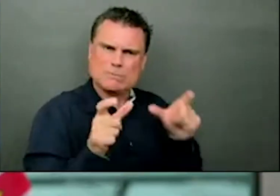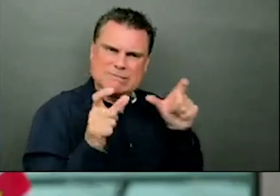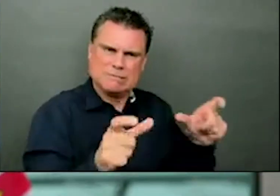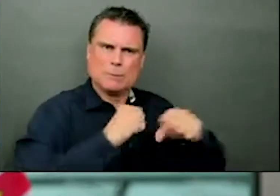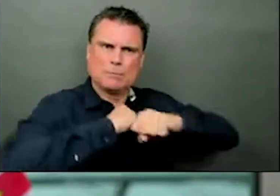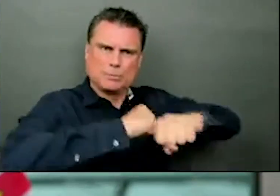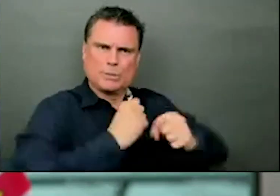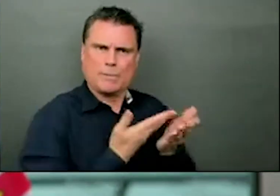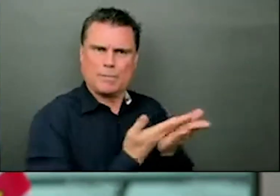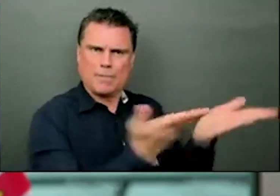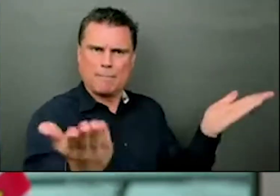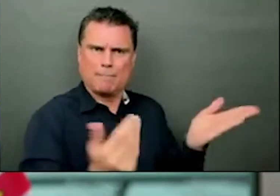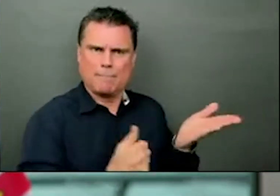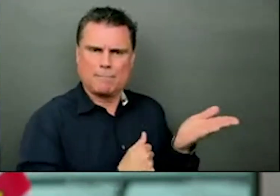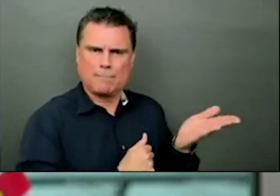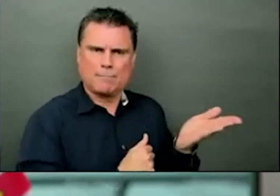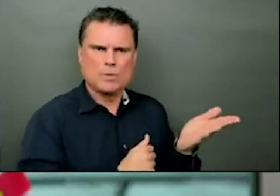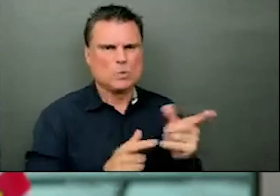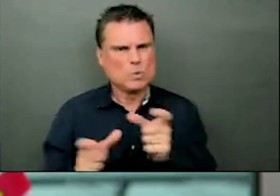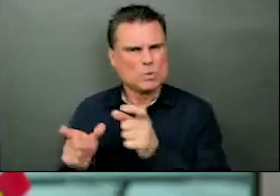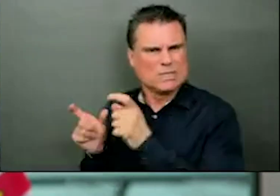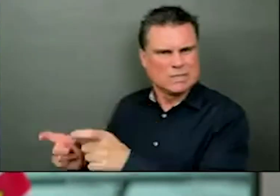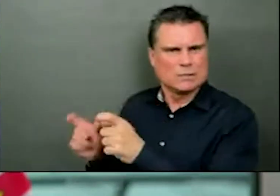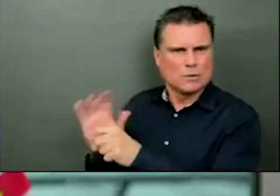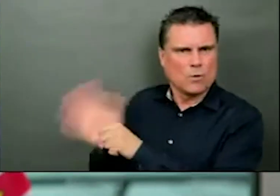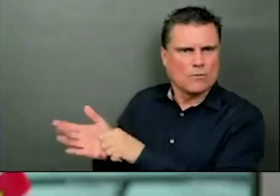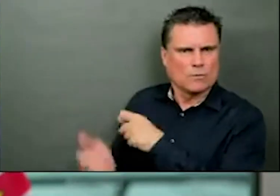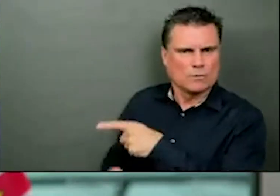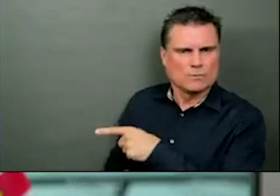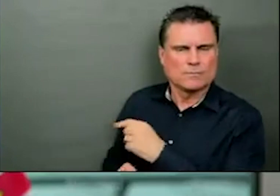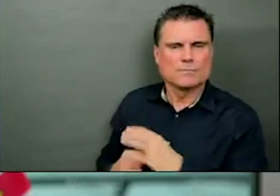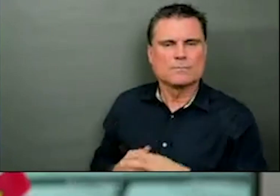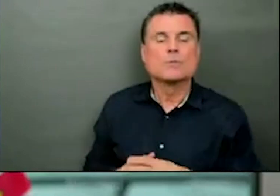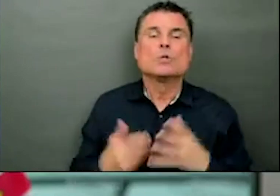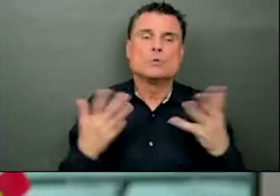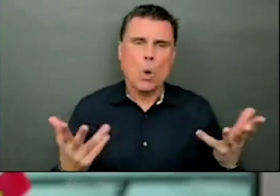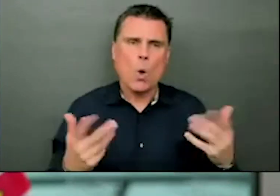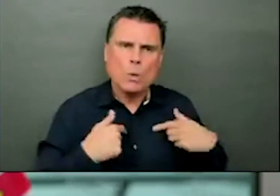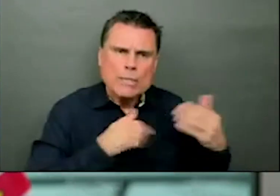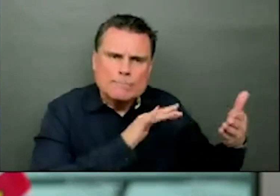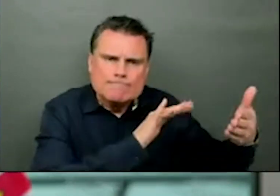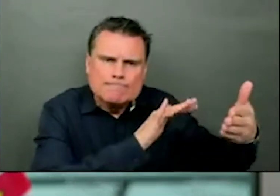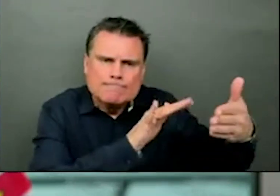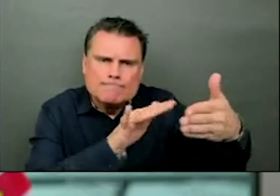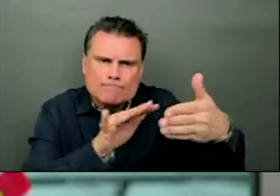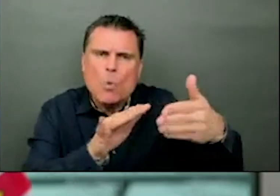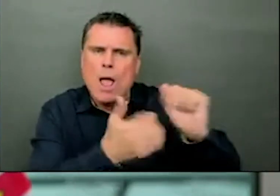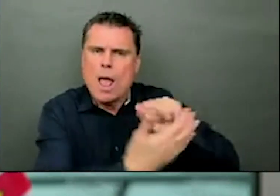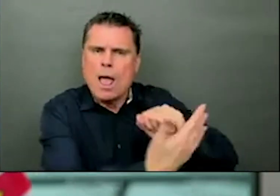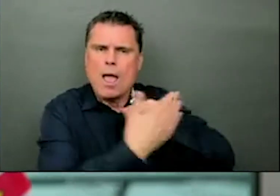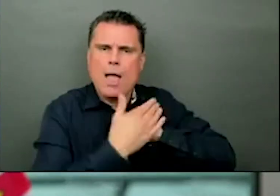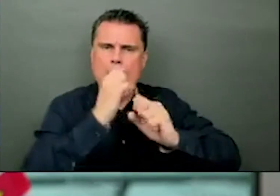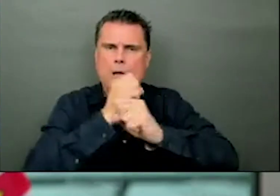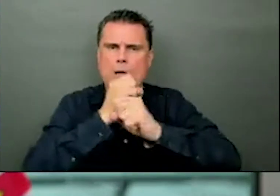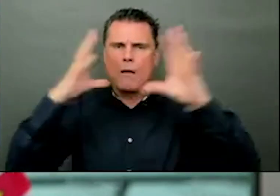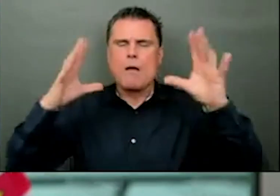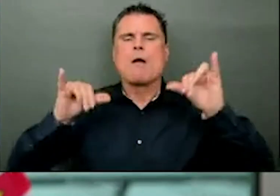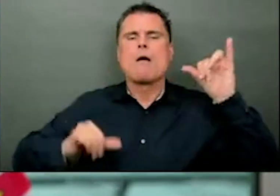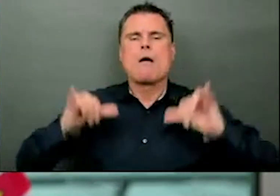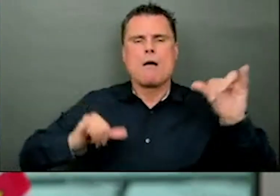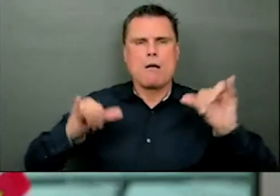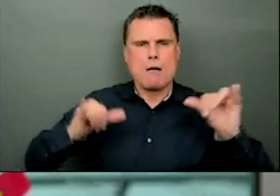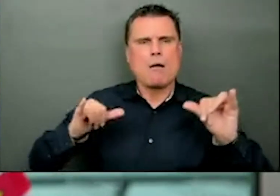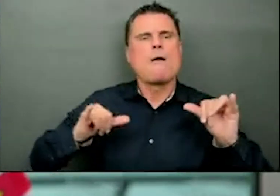effectiveness and the protection that we're getting in places like long-term care here in BC. Do you have a follow-up, Kitty?